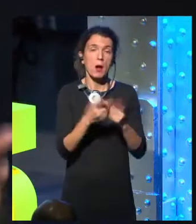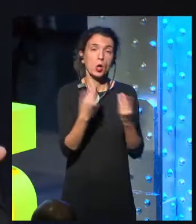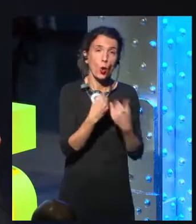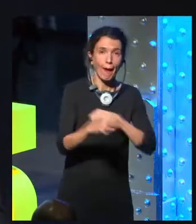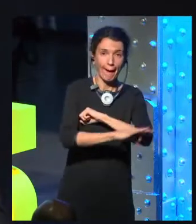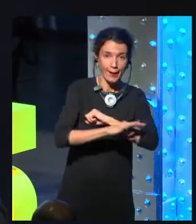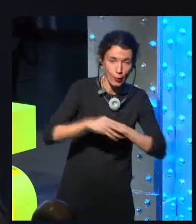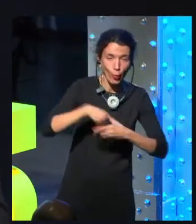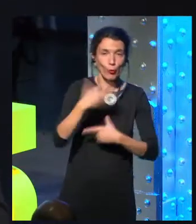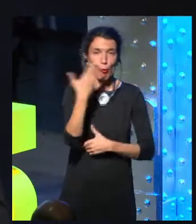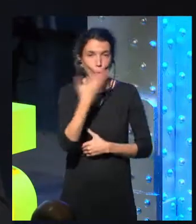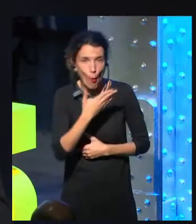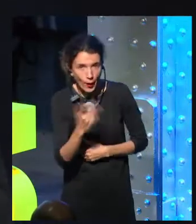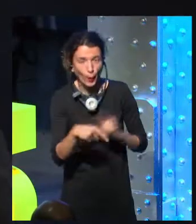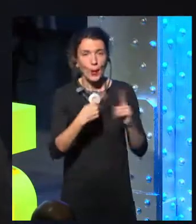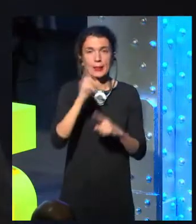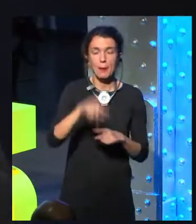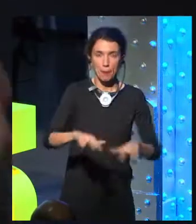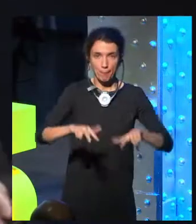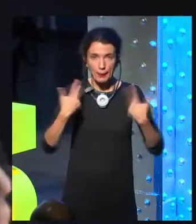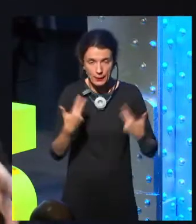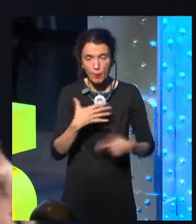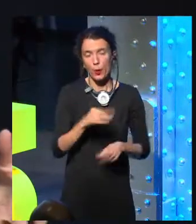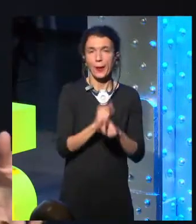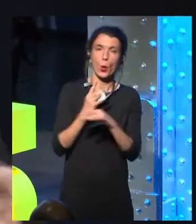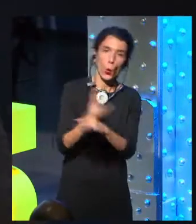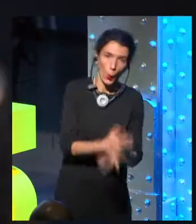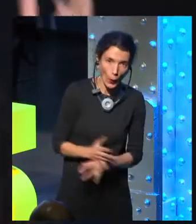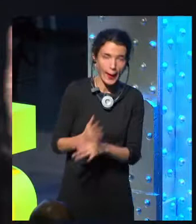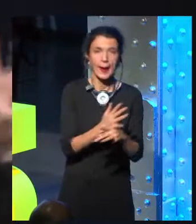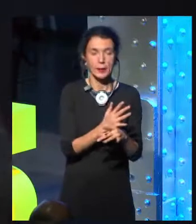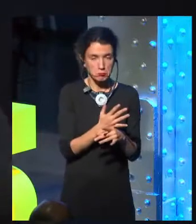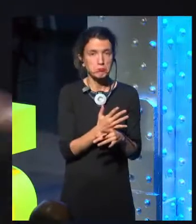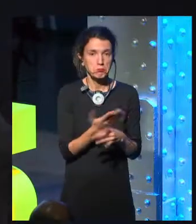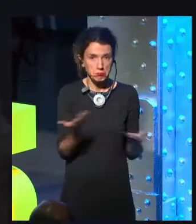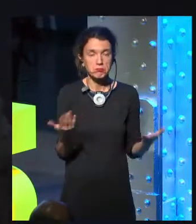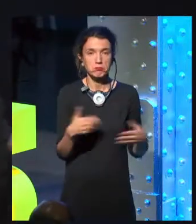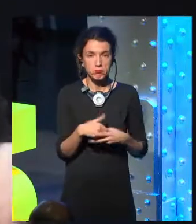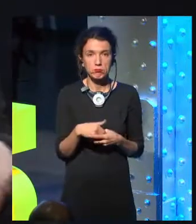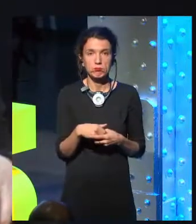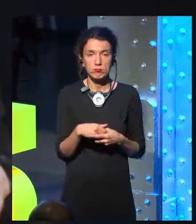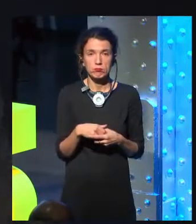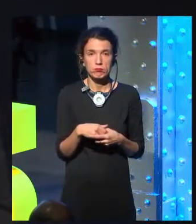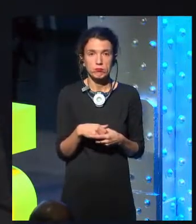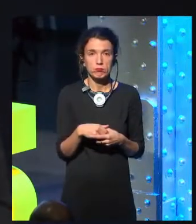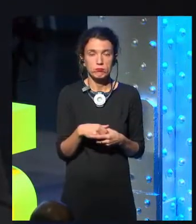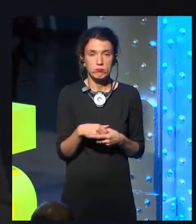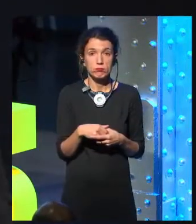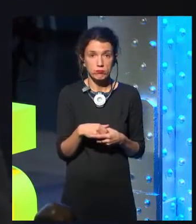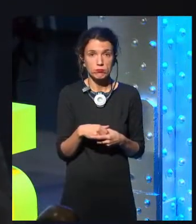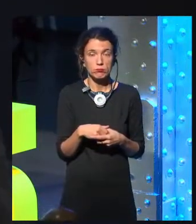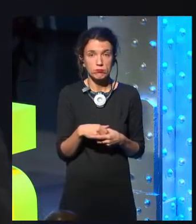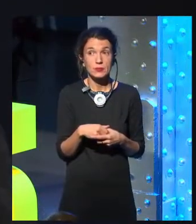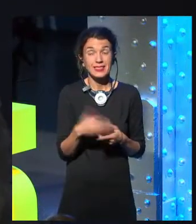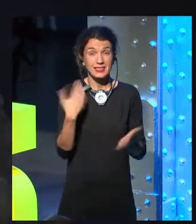played some games on it, but I had to learn DOS to play the game, so I had to learn a little bit of programming and things. It